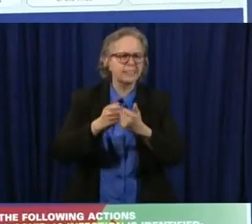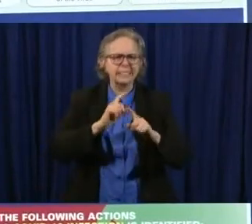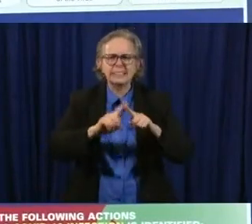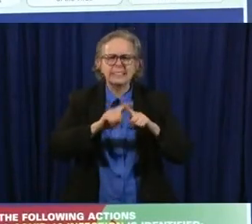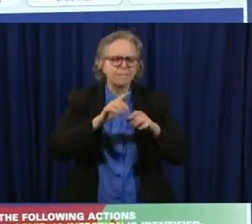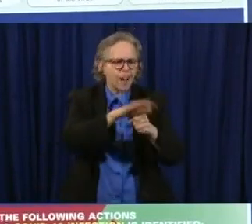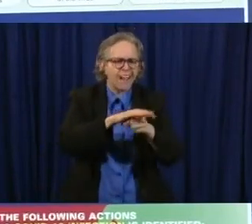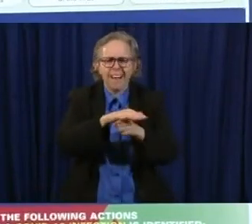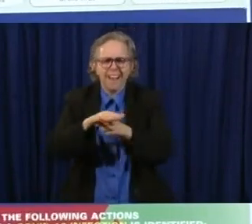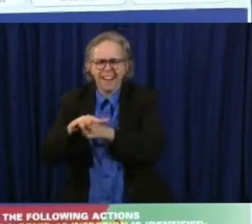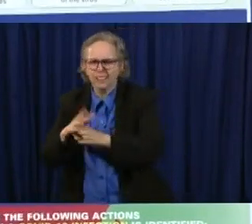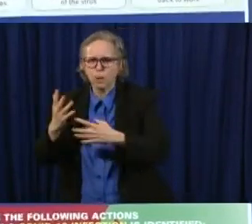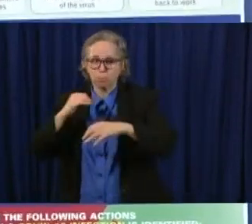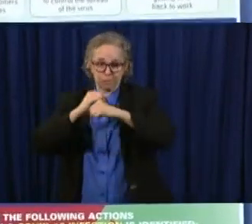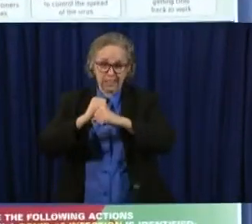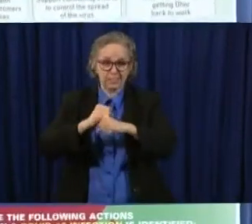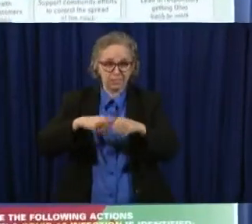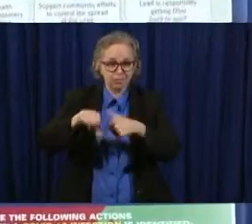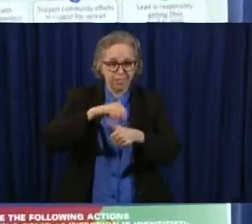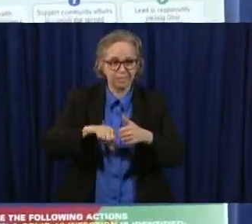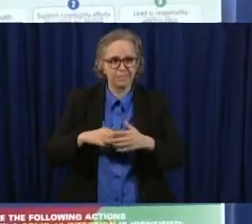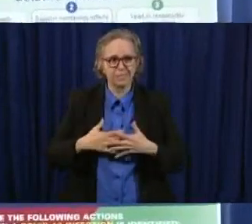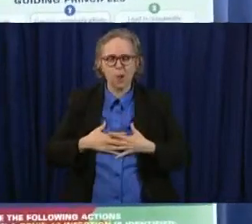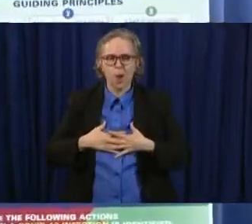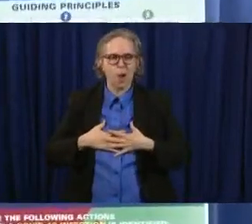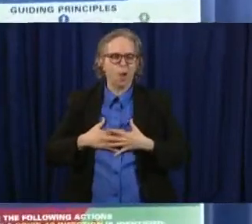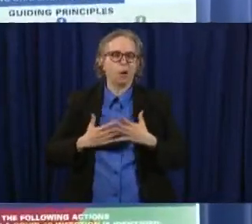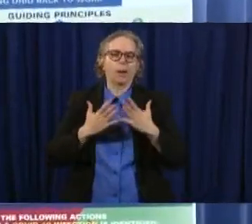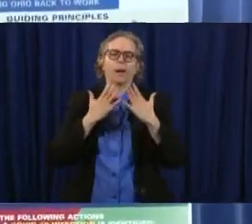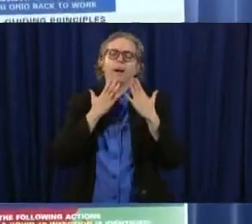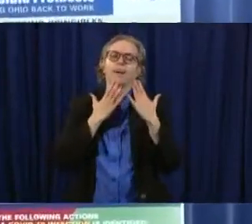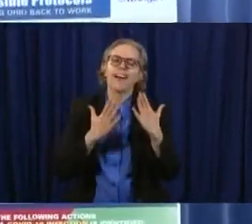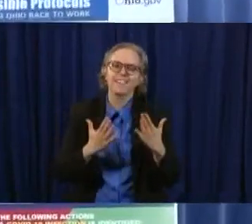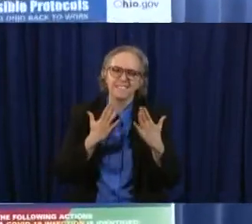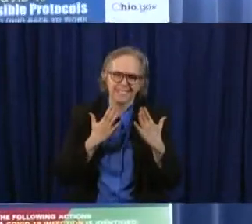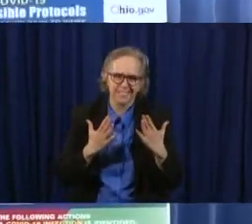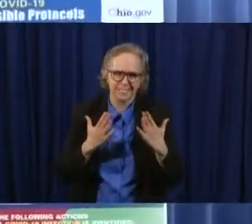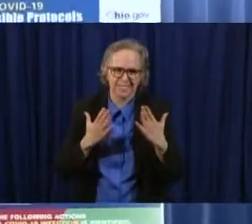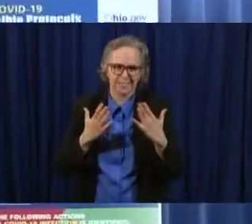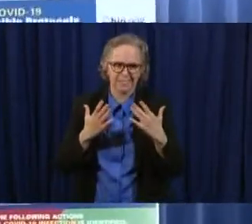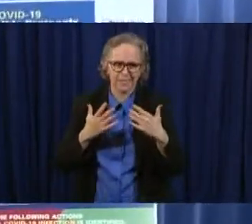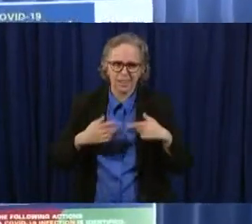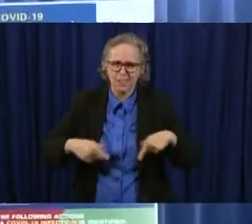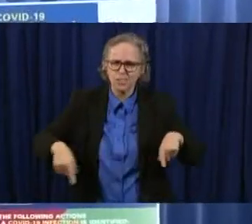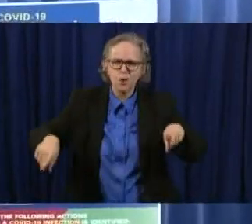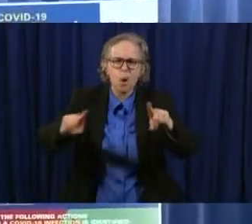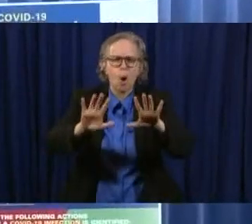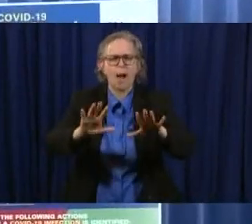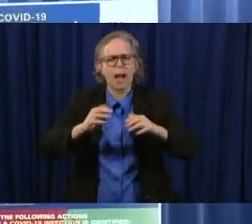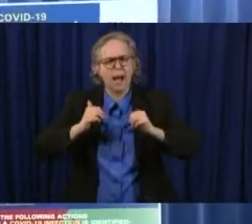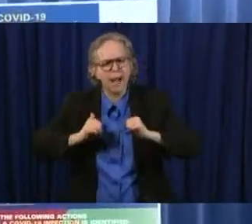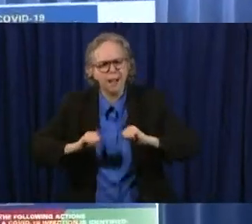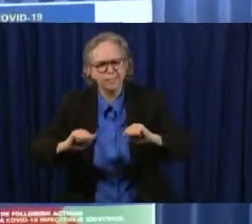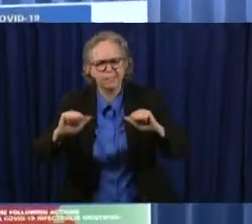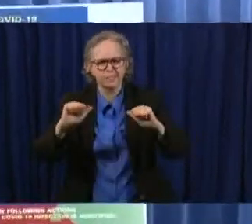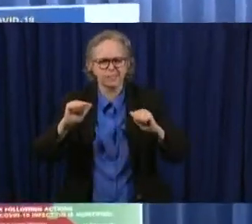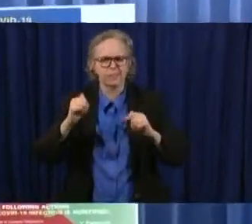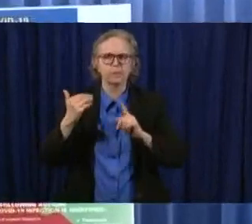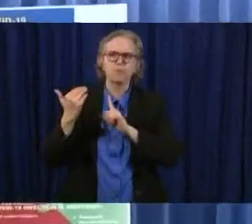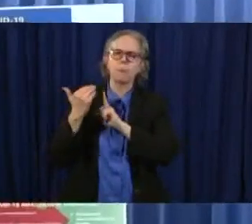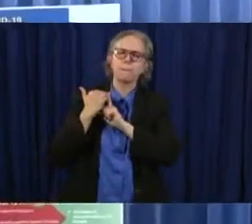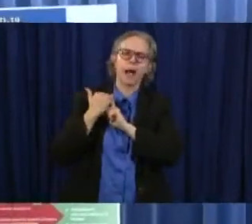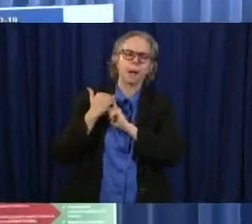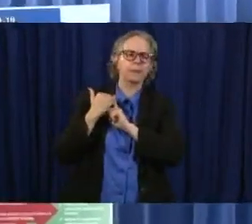and i am so very very grateful uh all of your efforts remind me of a well-known hymn written by ohio composer